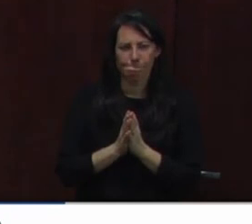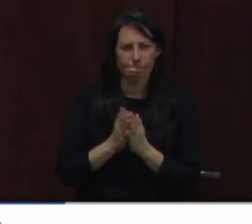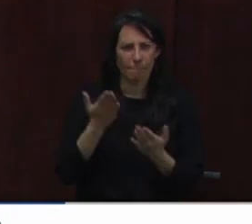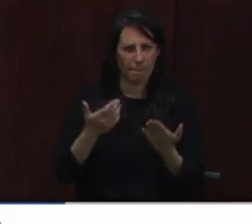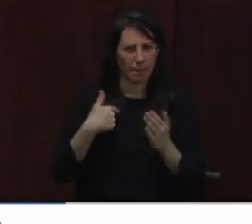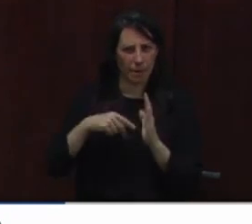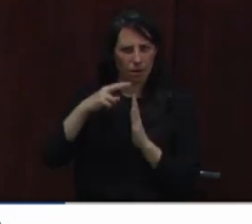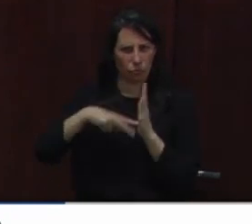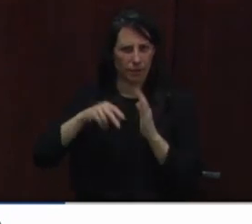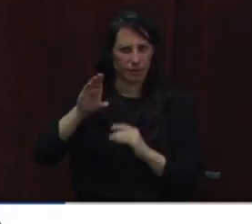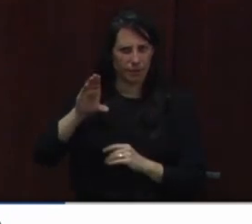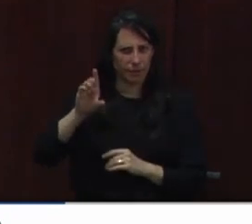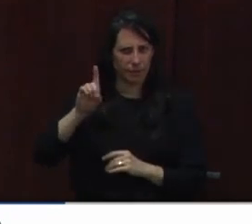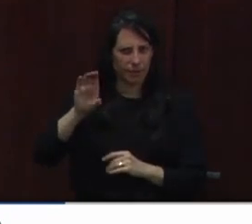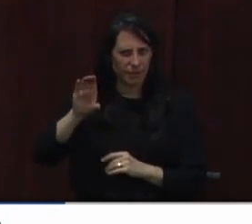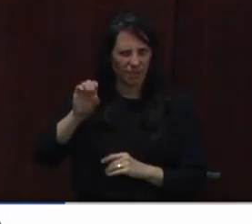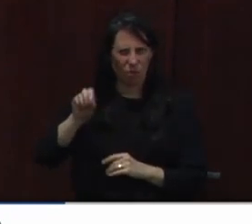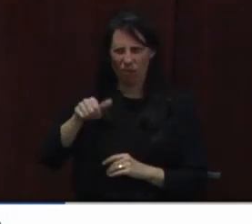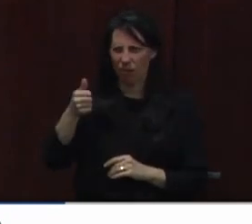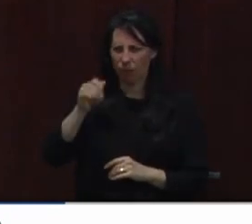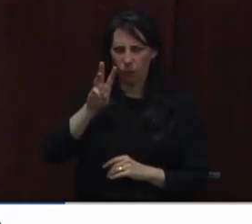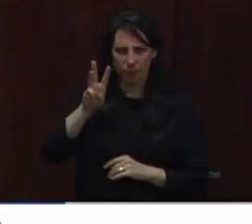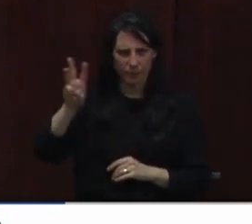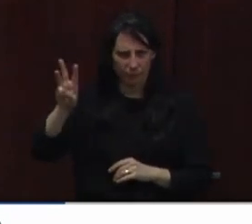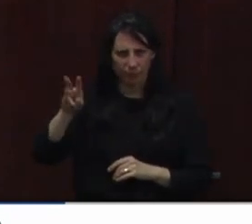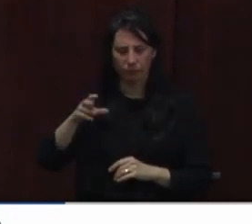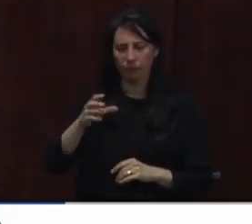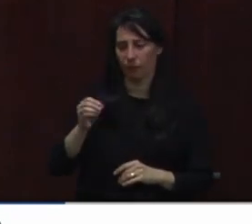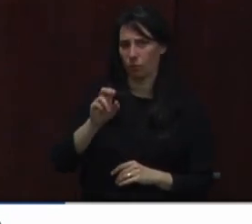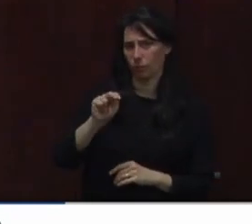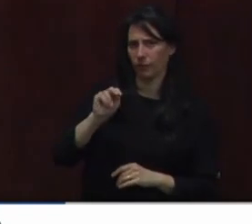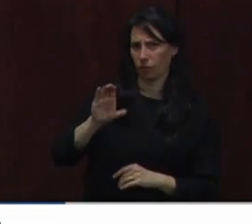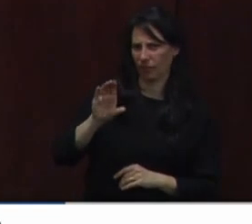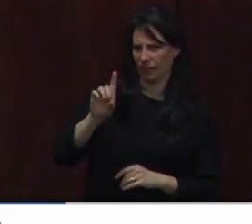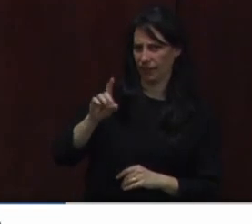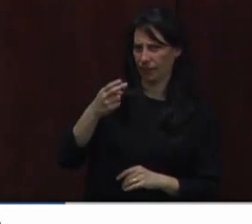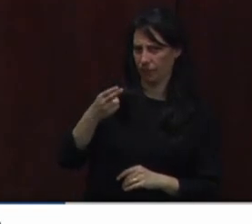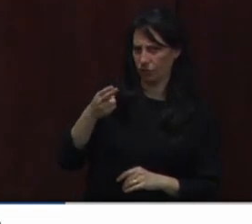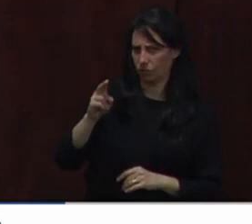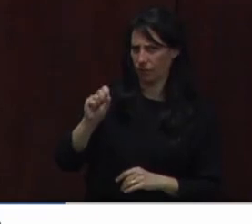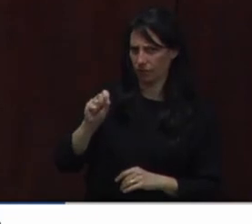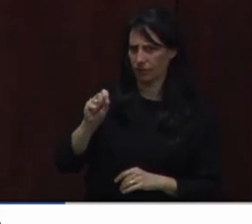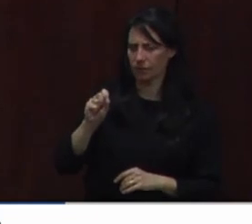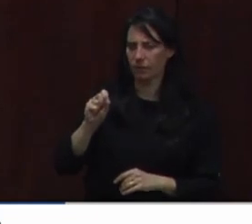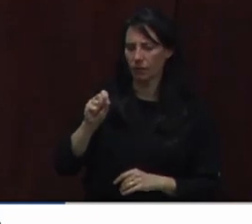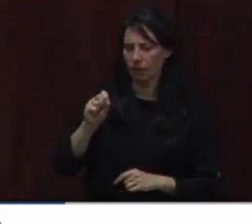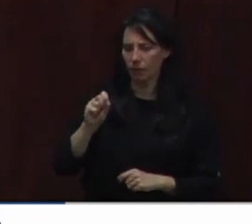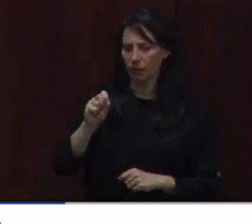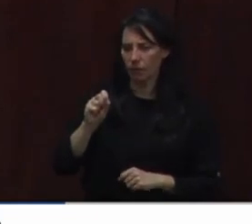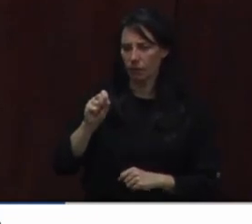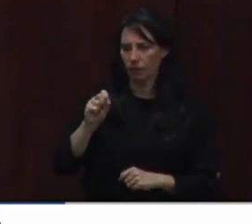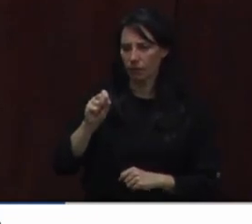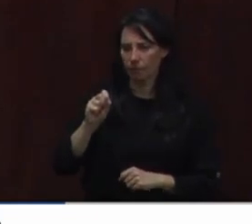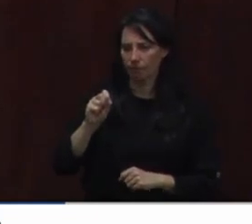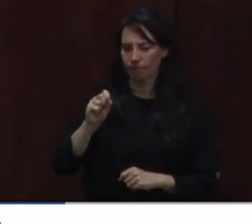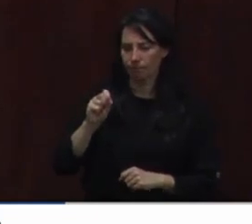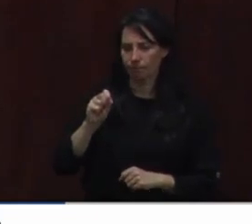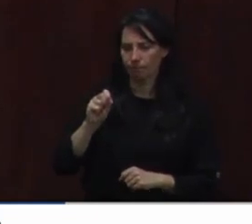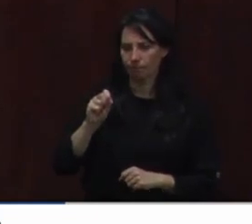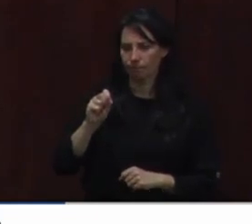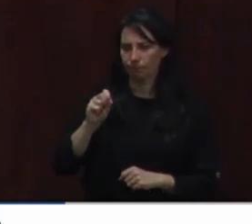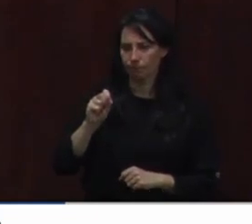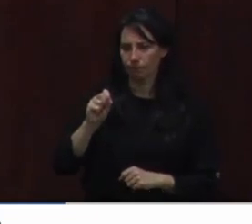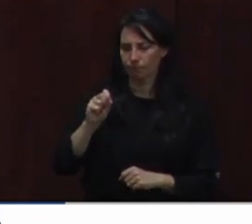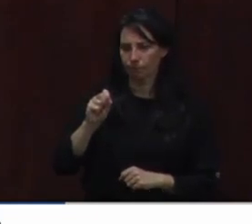maybe some other agency and then the North Carolina Department of Health and Human Services but the main kind of philosophy around